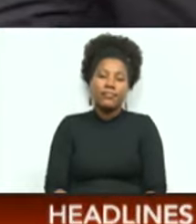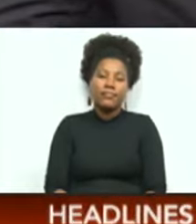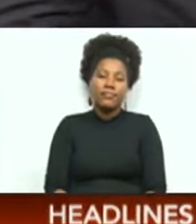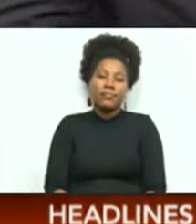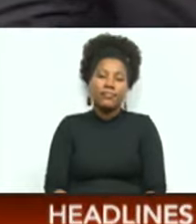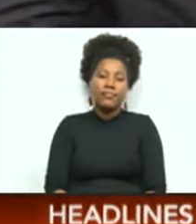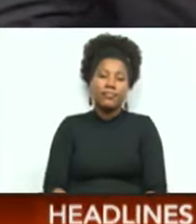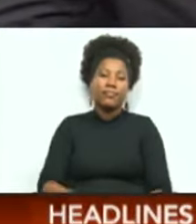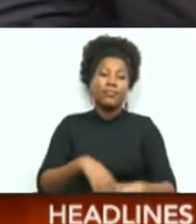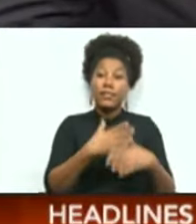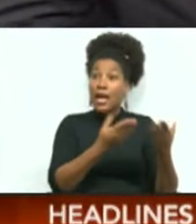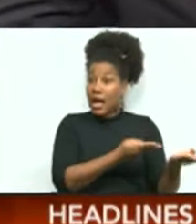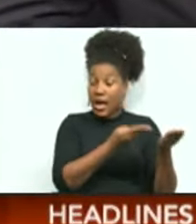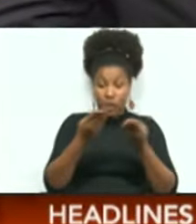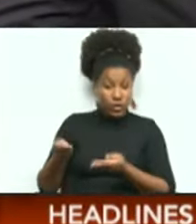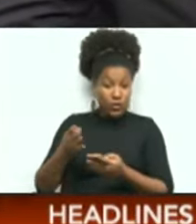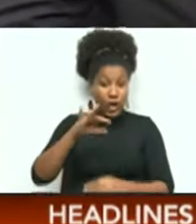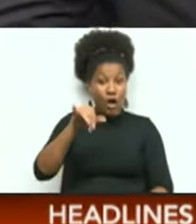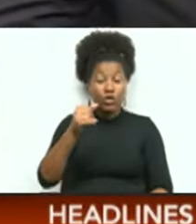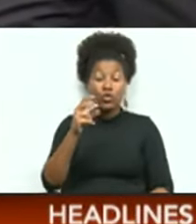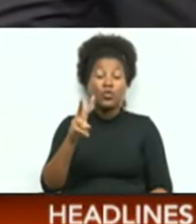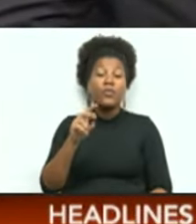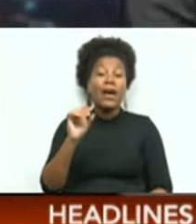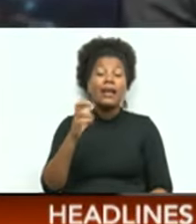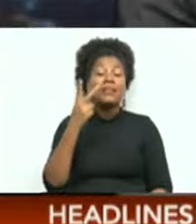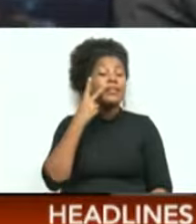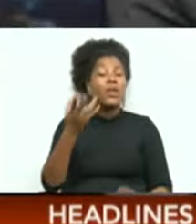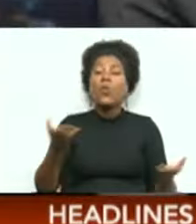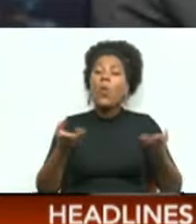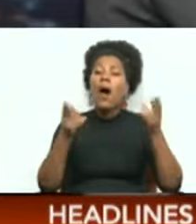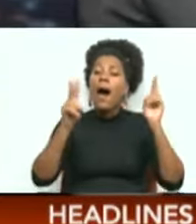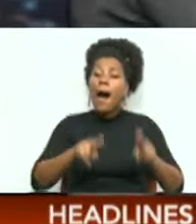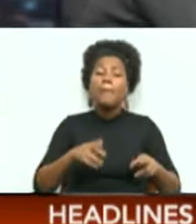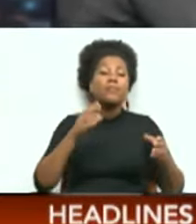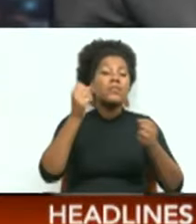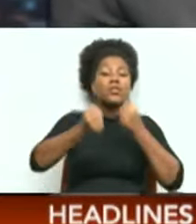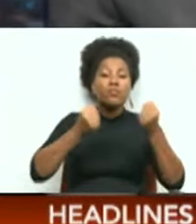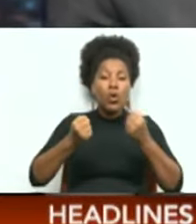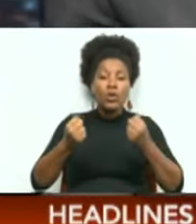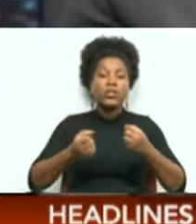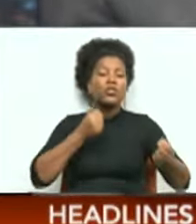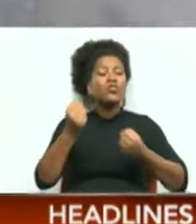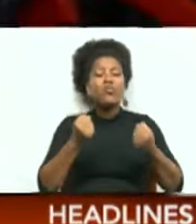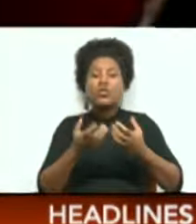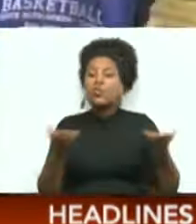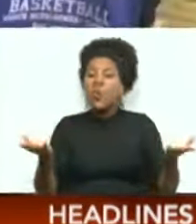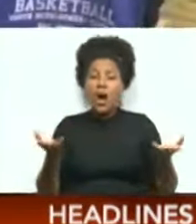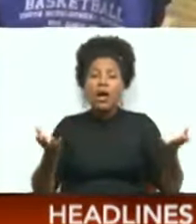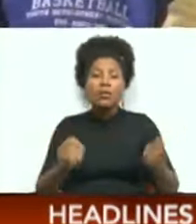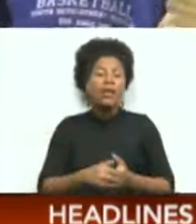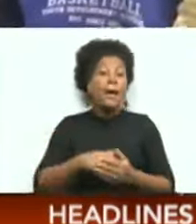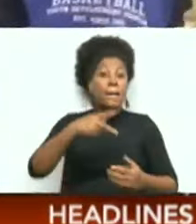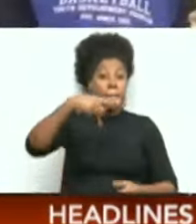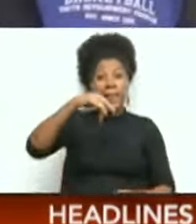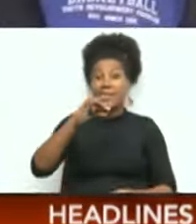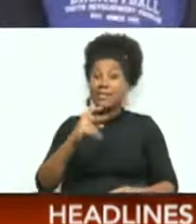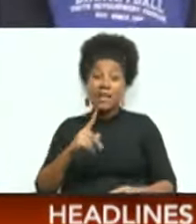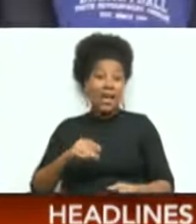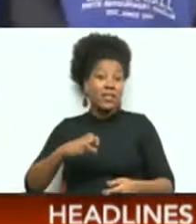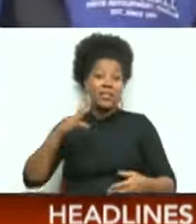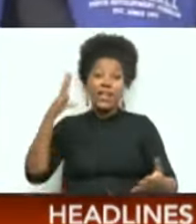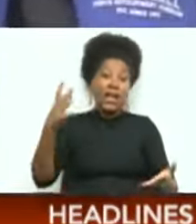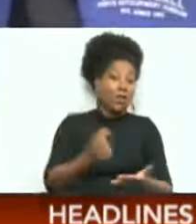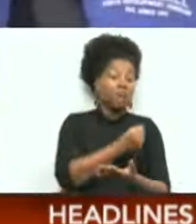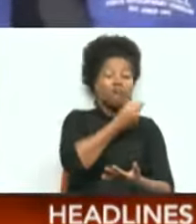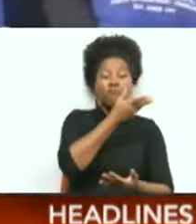Let's hand you over now to Joe Van to see what's coming up in sport. Thanks, Ryan. Coming up in sport, Pacers romp to the Dial Basketball